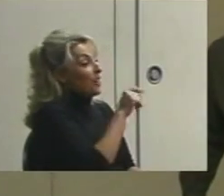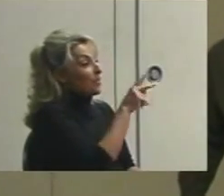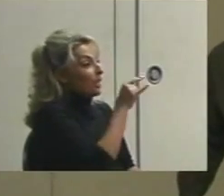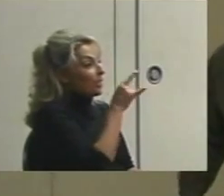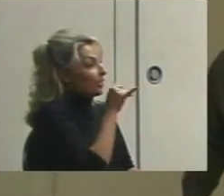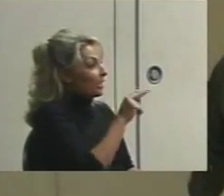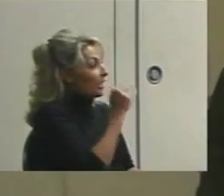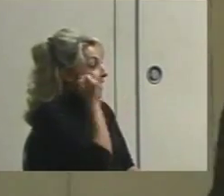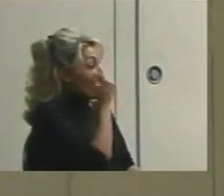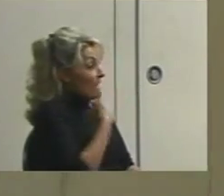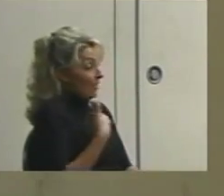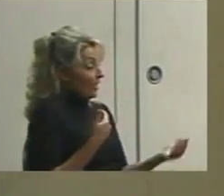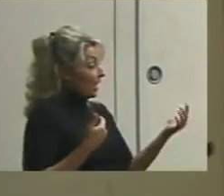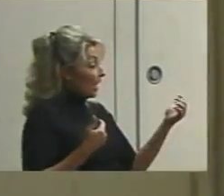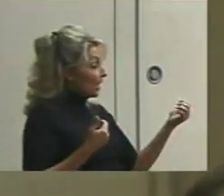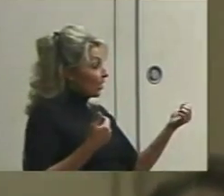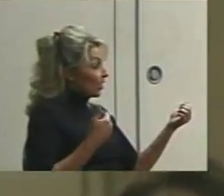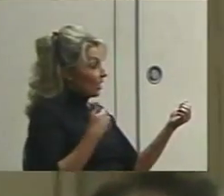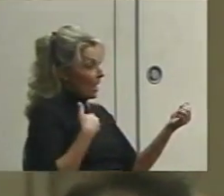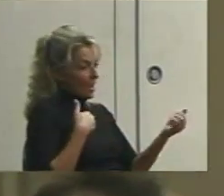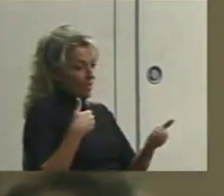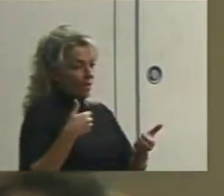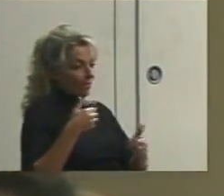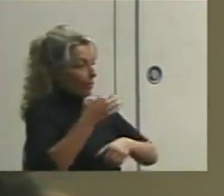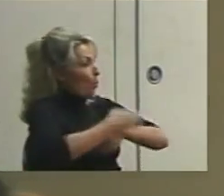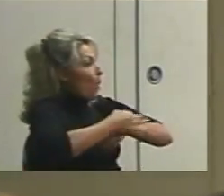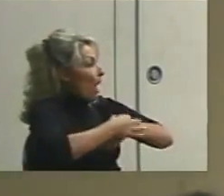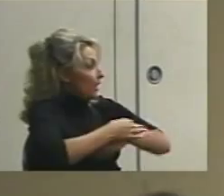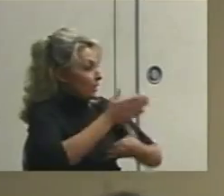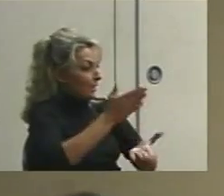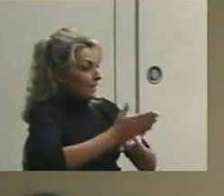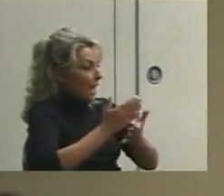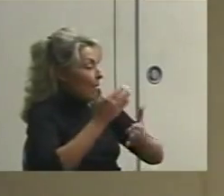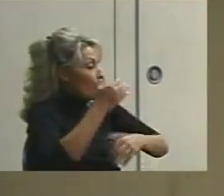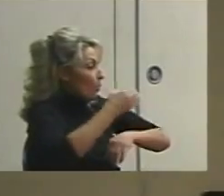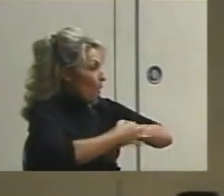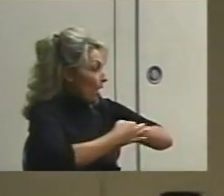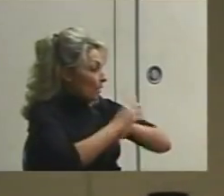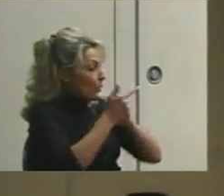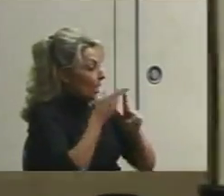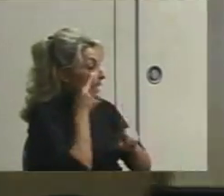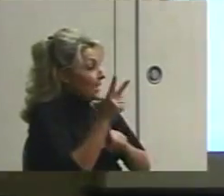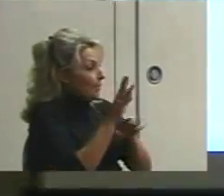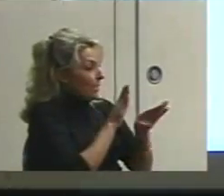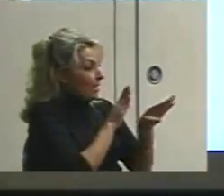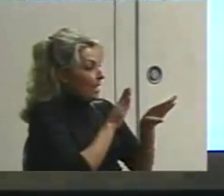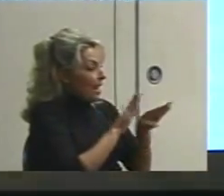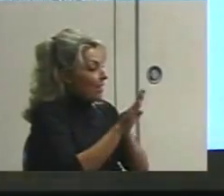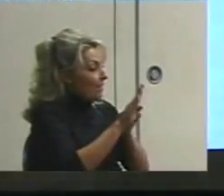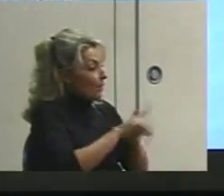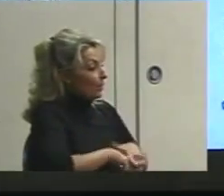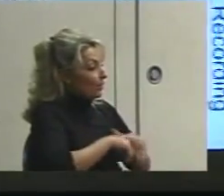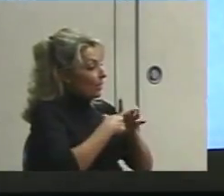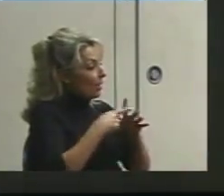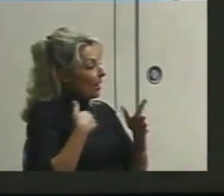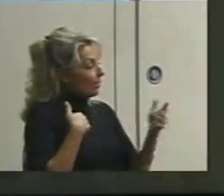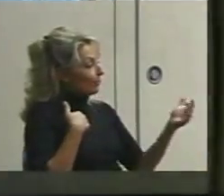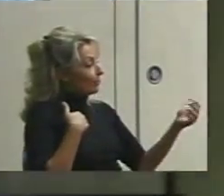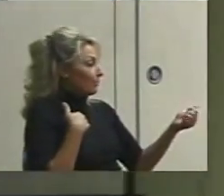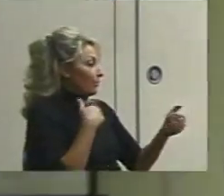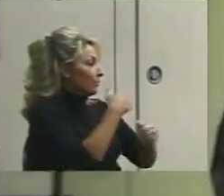instead of this clicker, I carry a stopwatch. And when I see the behavior start, I click the stopwatch.